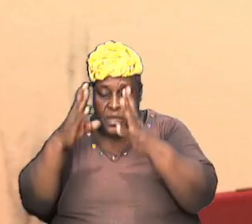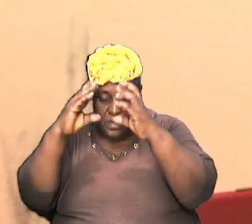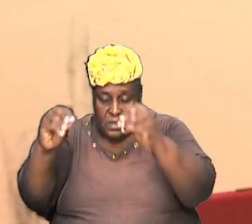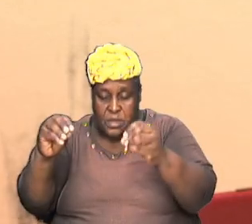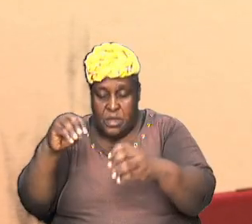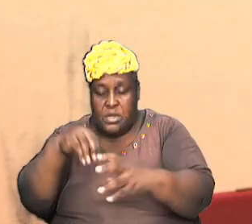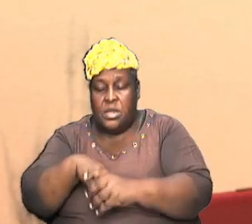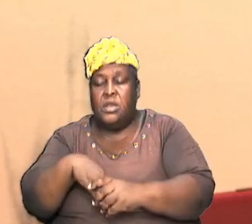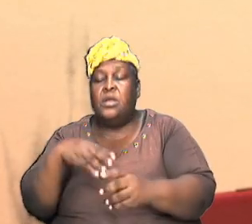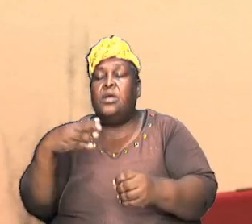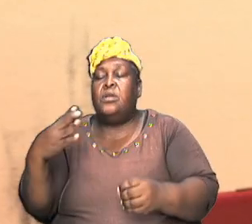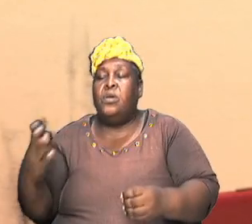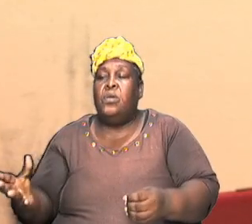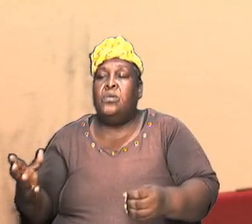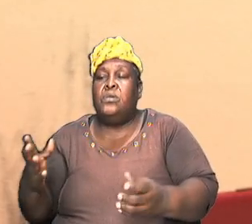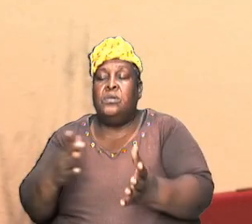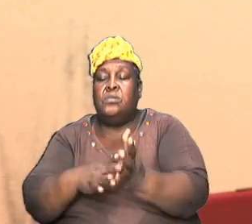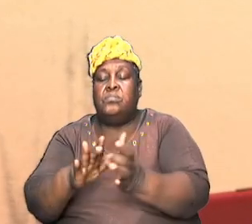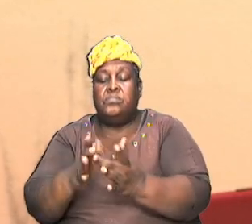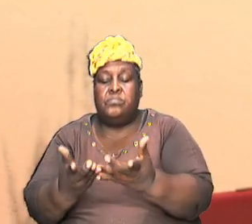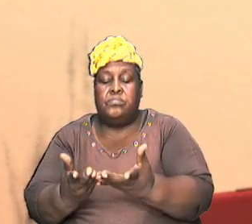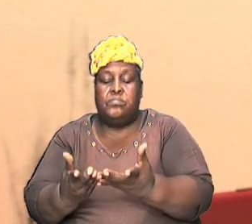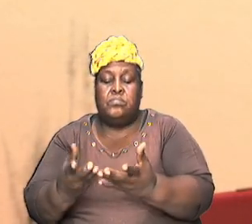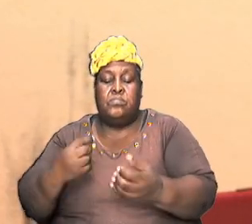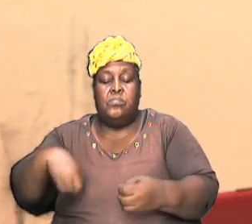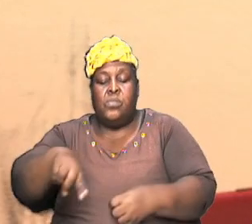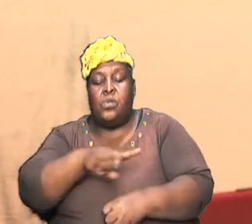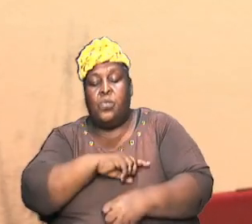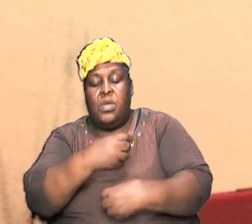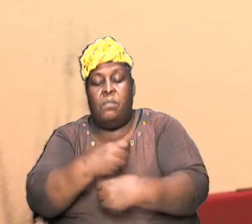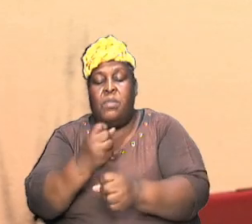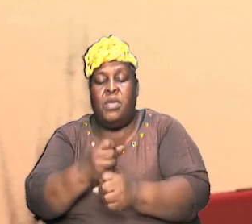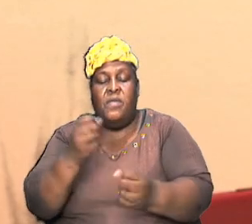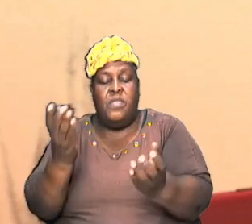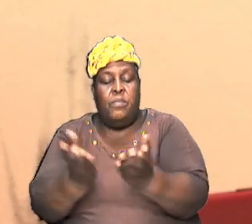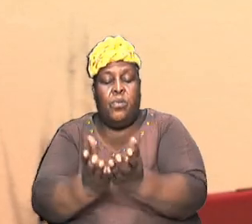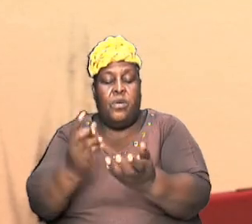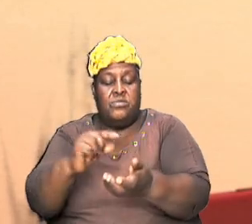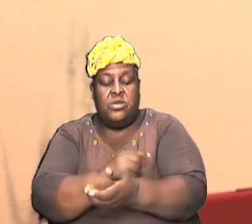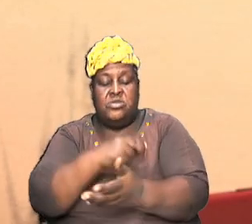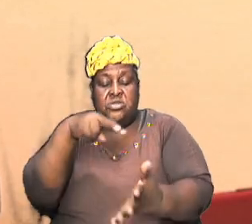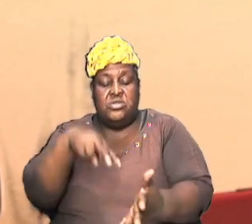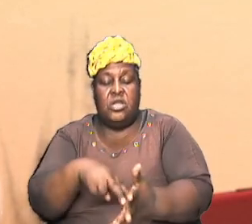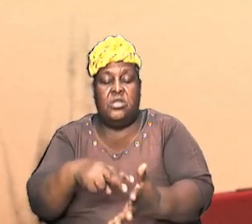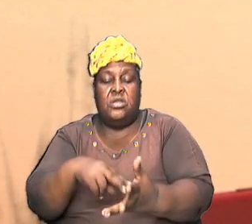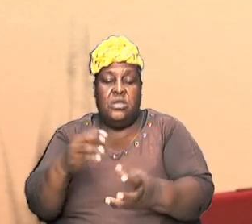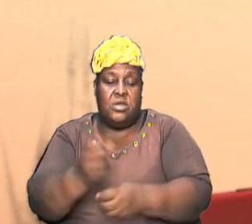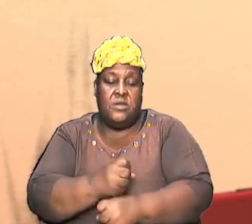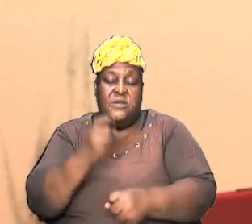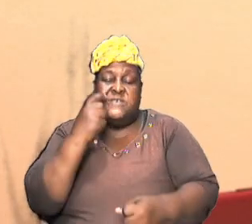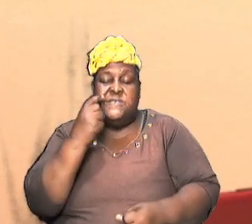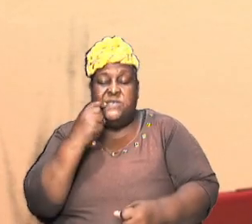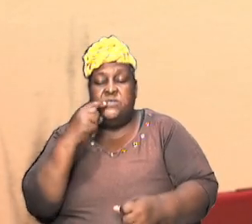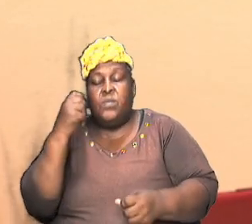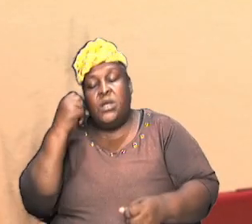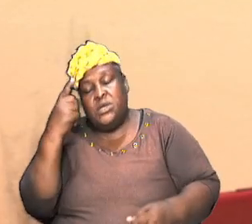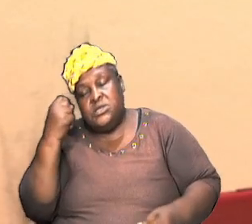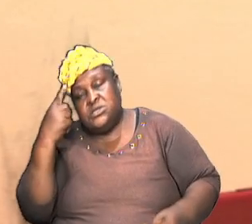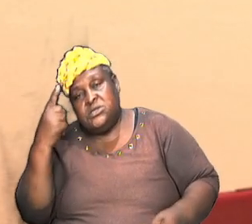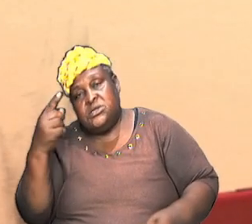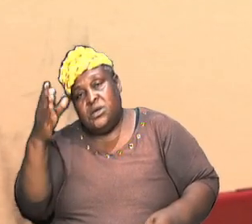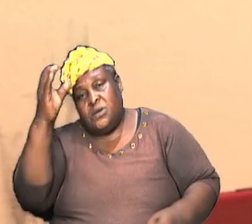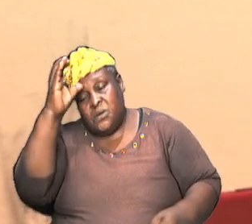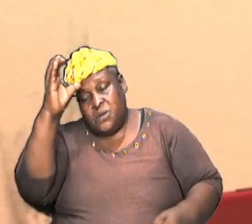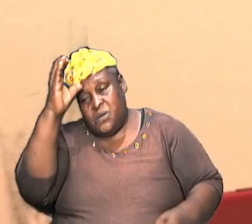Bible so we allow the book of Genesis to stand we take it seriously we understand the